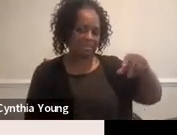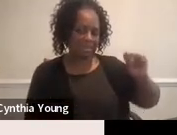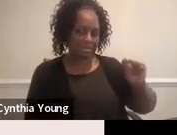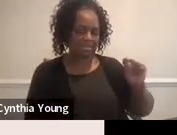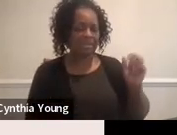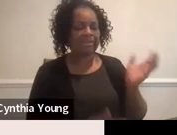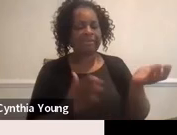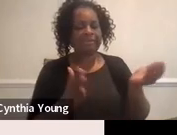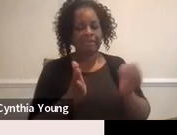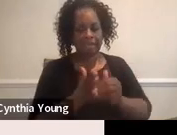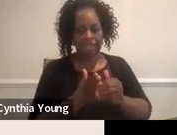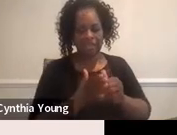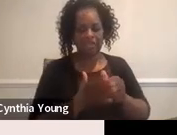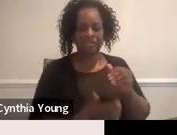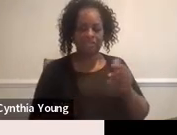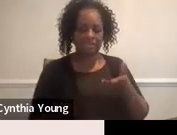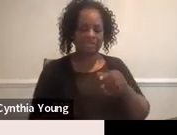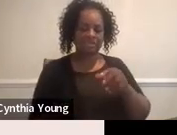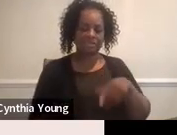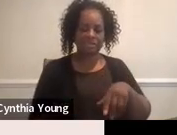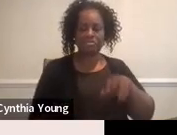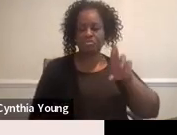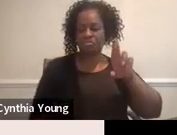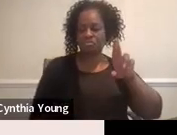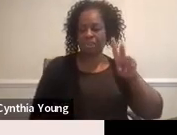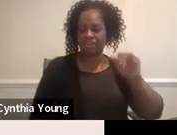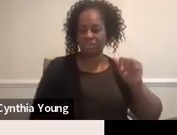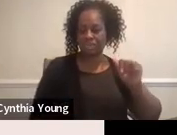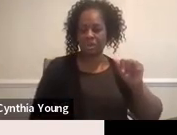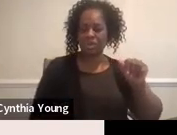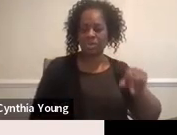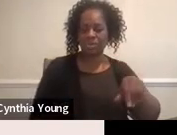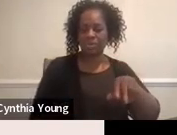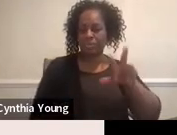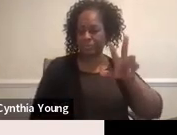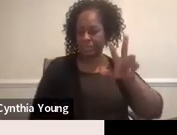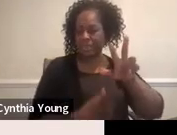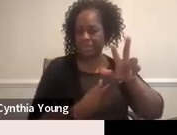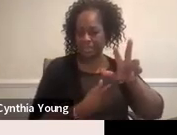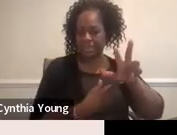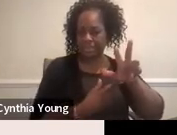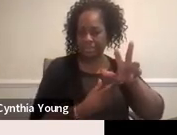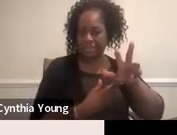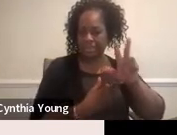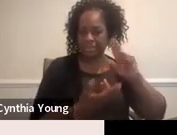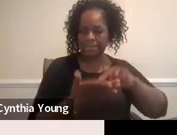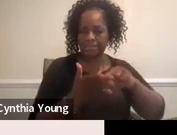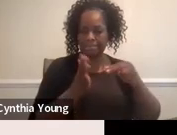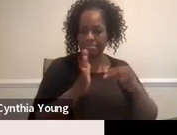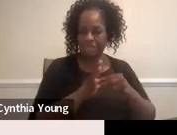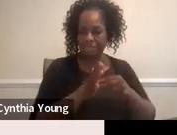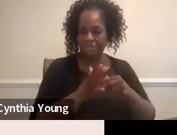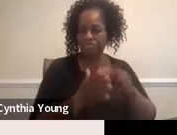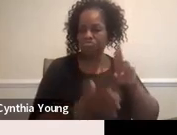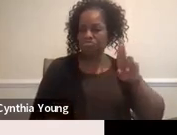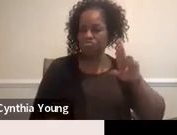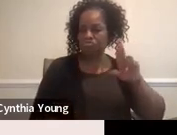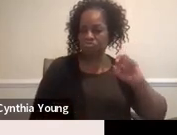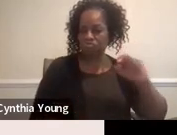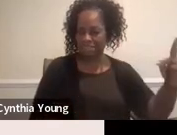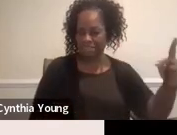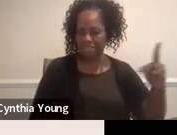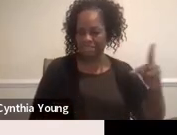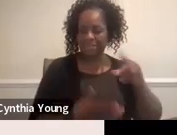and again, it uses risk ratio. So if you're at a risk ratio three, it means that students of